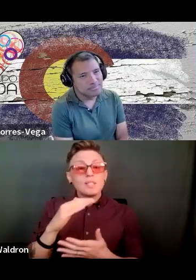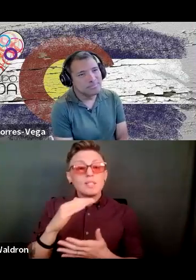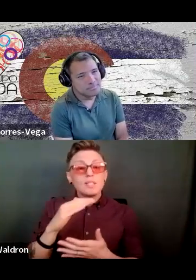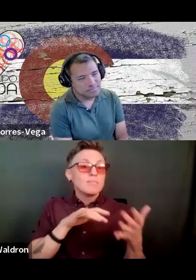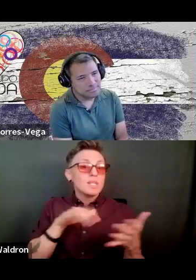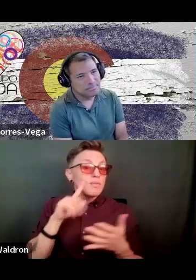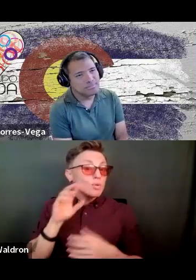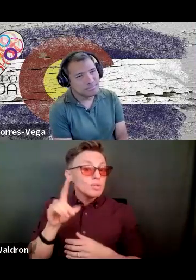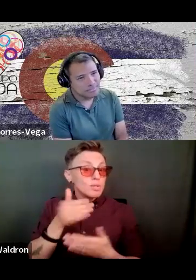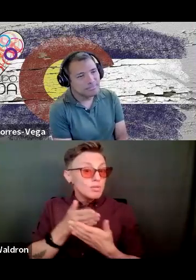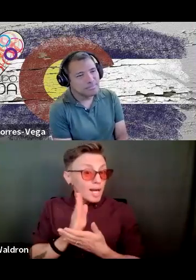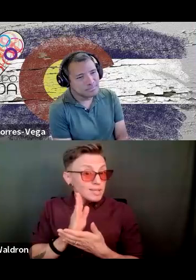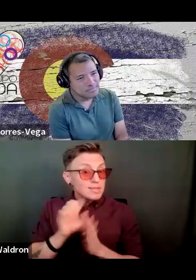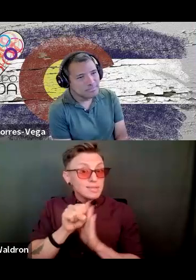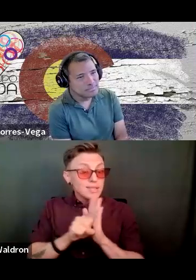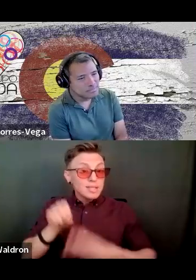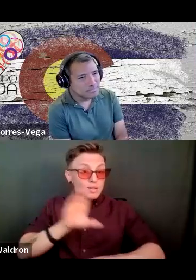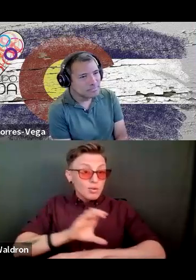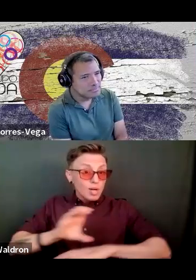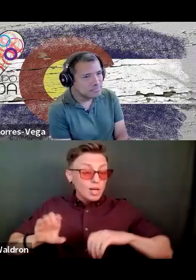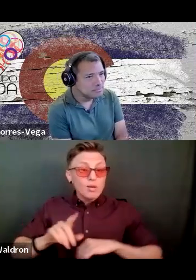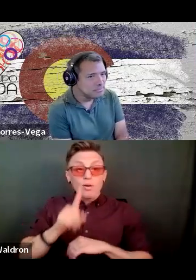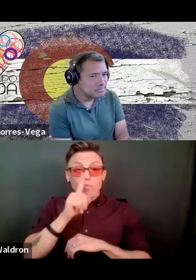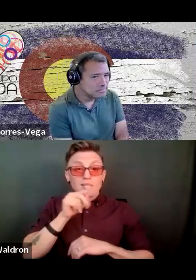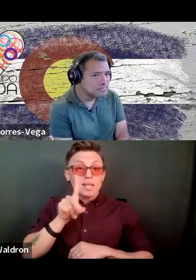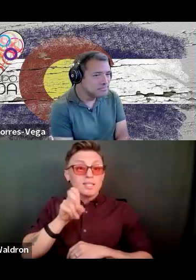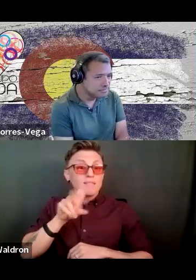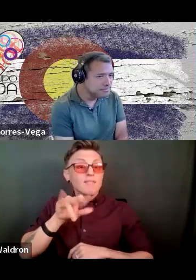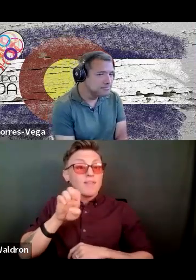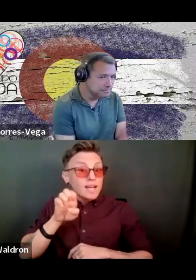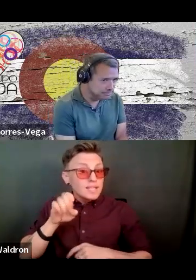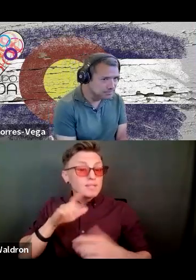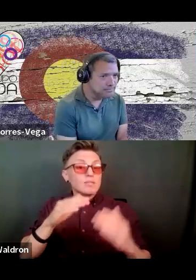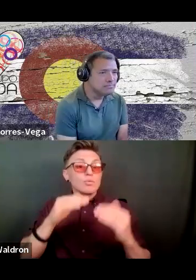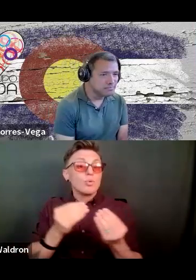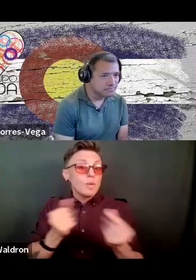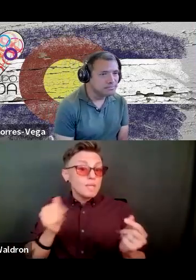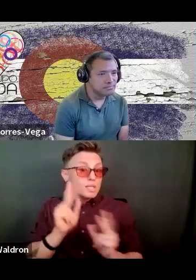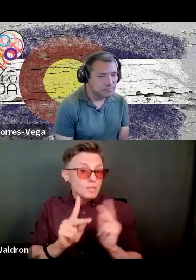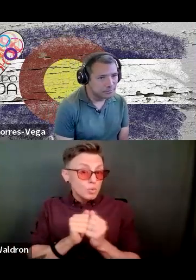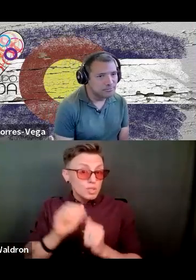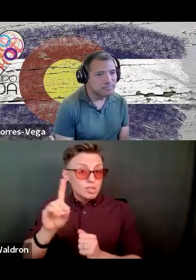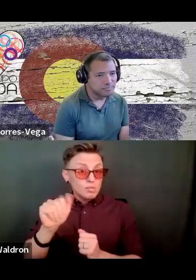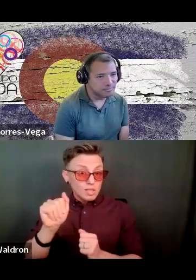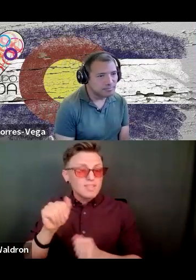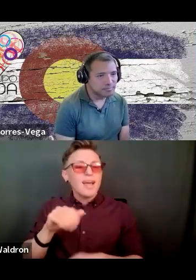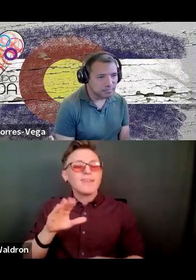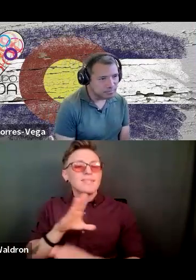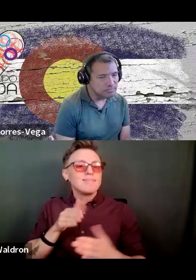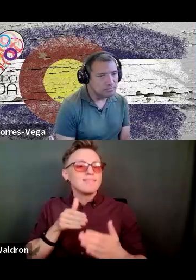in the state of Colorado, prosthetic devices for recreational activities, remedies for persons with disabilities. That's the anti-discrimination